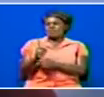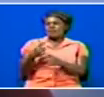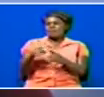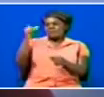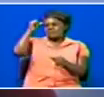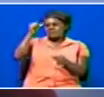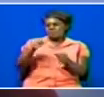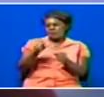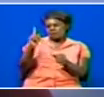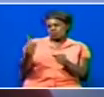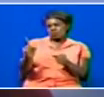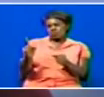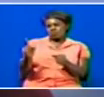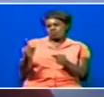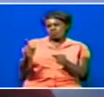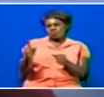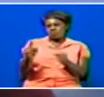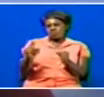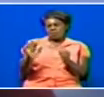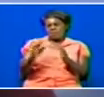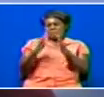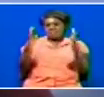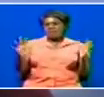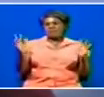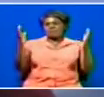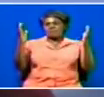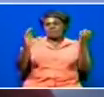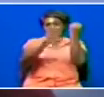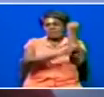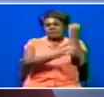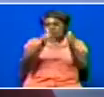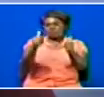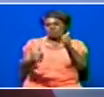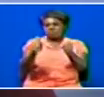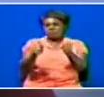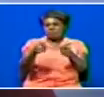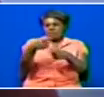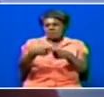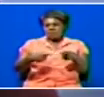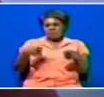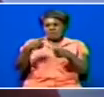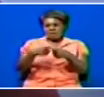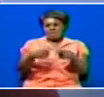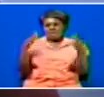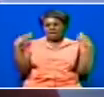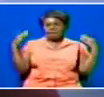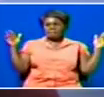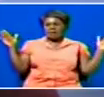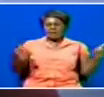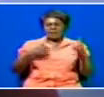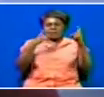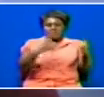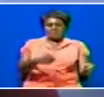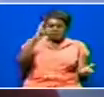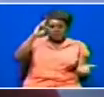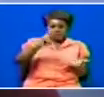I to remind you of a big event that is taking place right now in the country, and that is the annual Malaika Awards ceremony that seeks to recognize